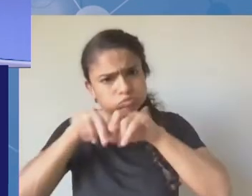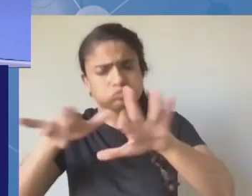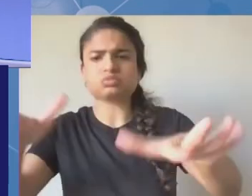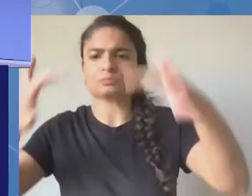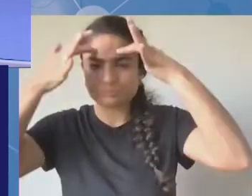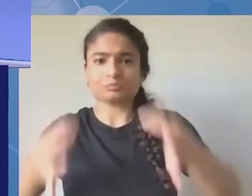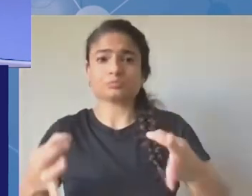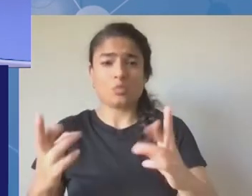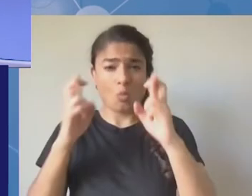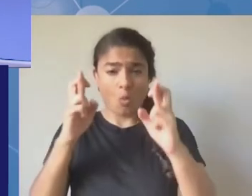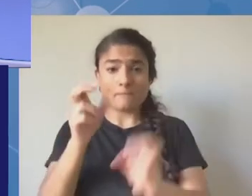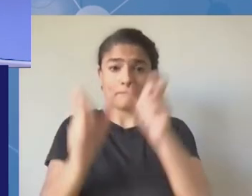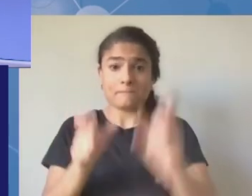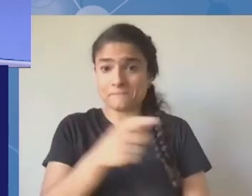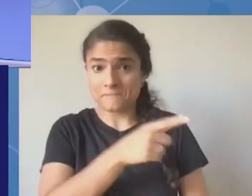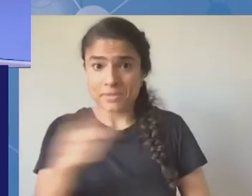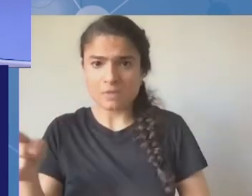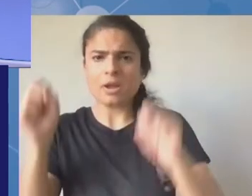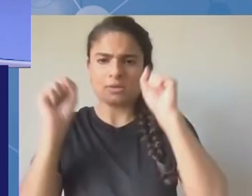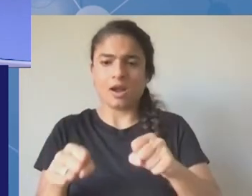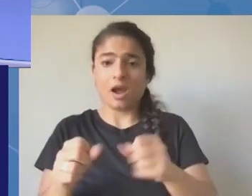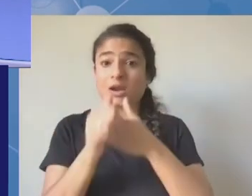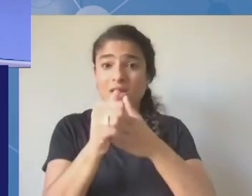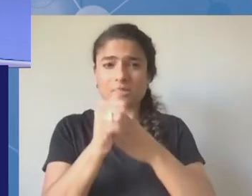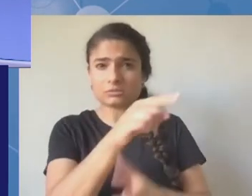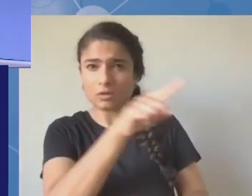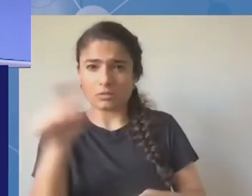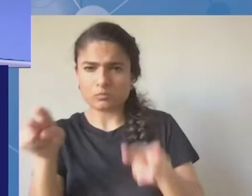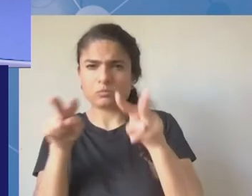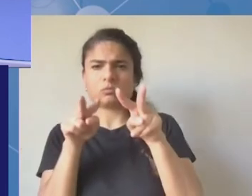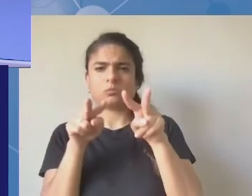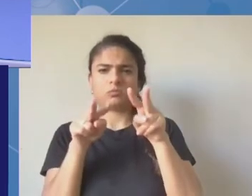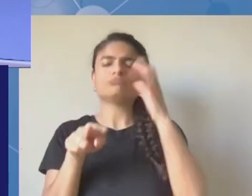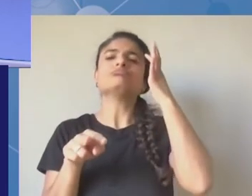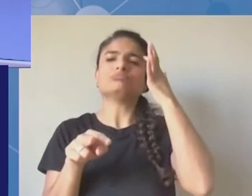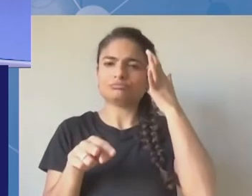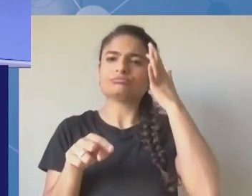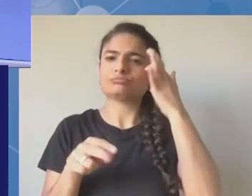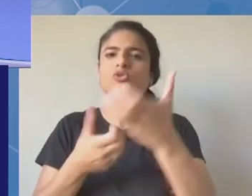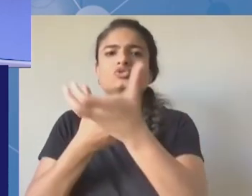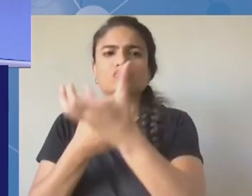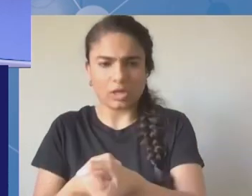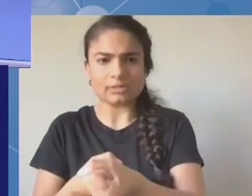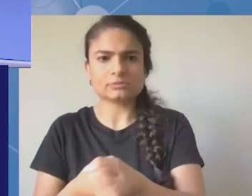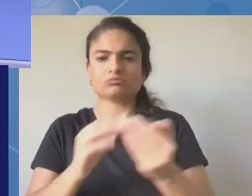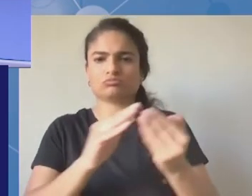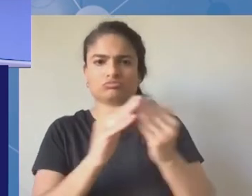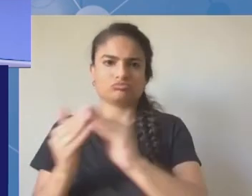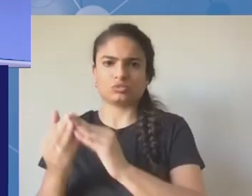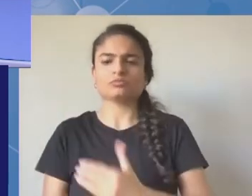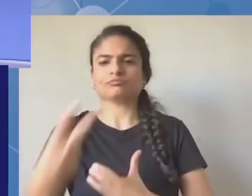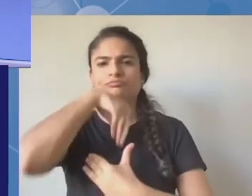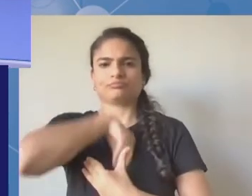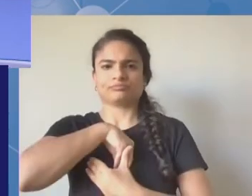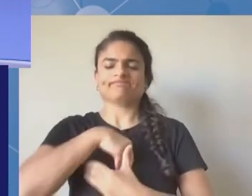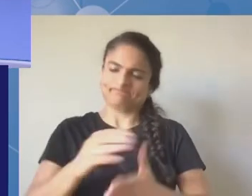earn the trust from the community that they will put their voices to the leaders and will earn the ear of the leaders so